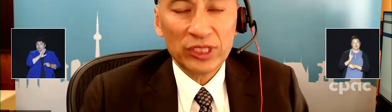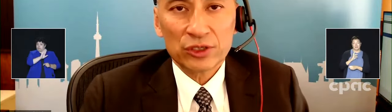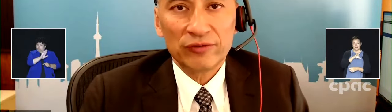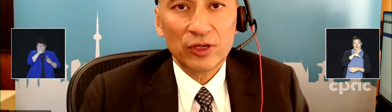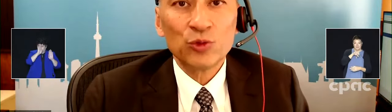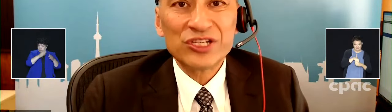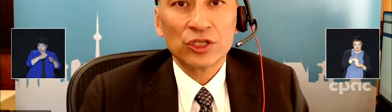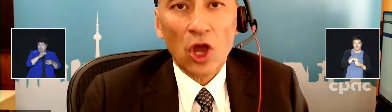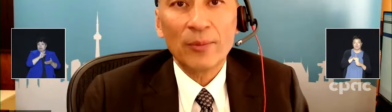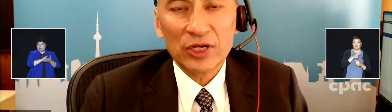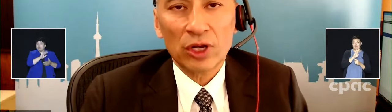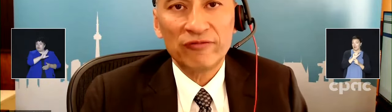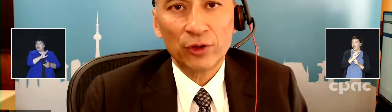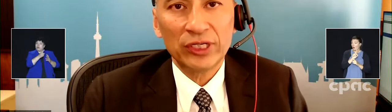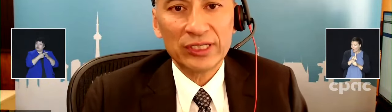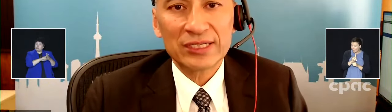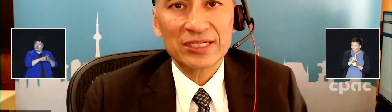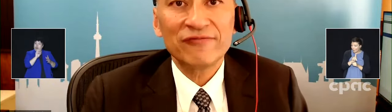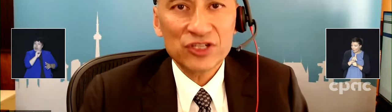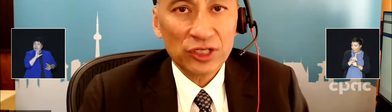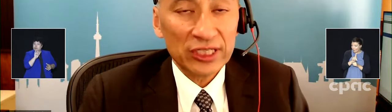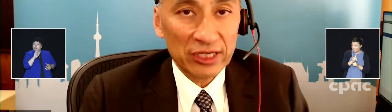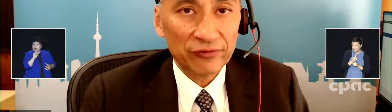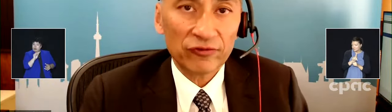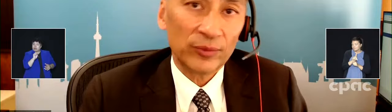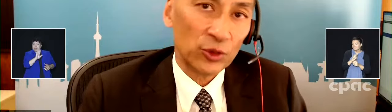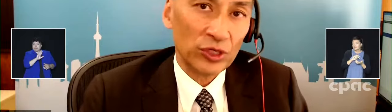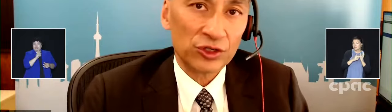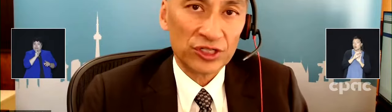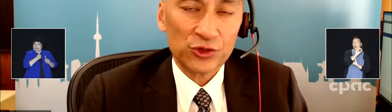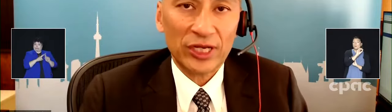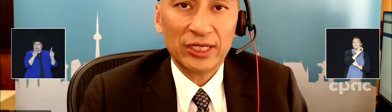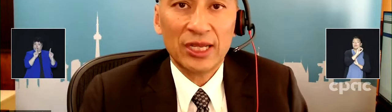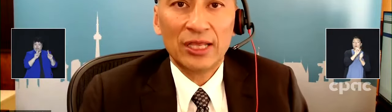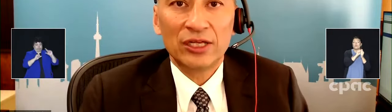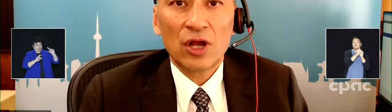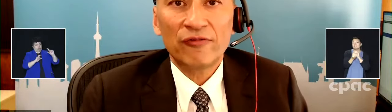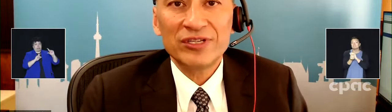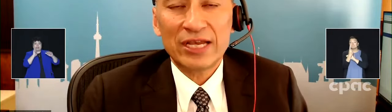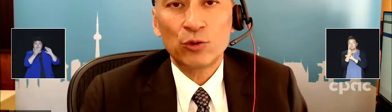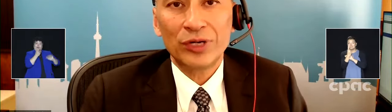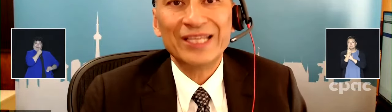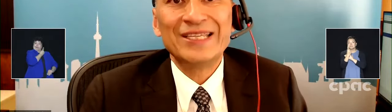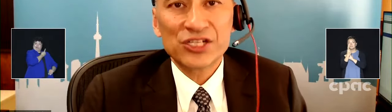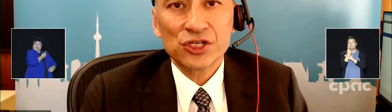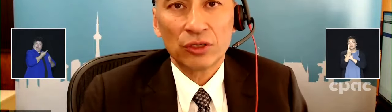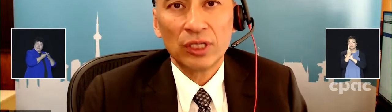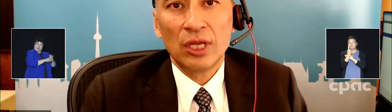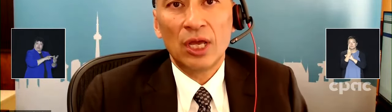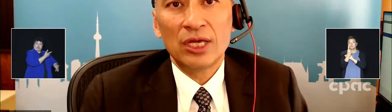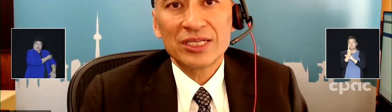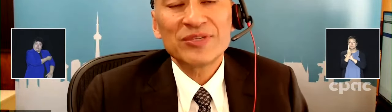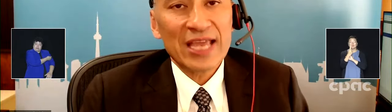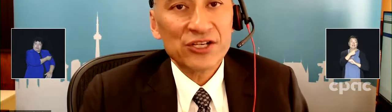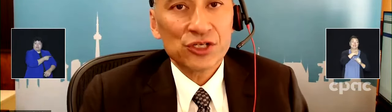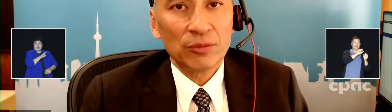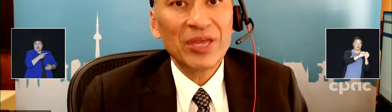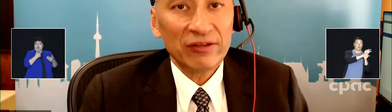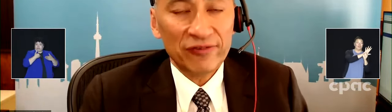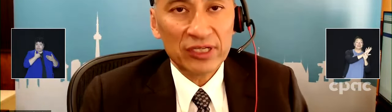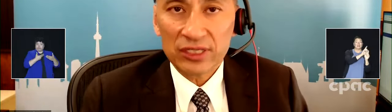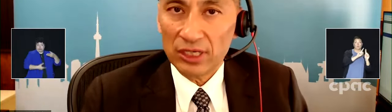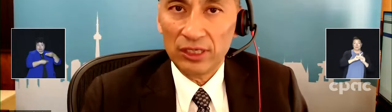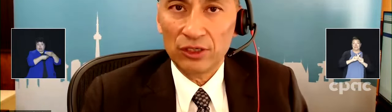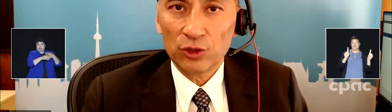the original Omicron variant is sufficiently different from the original strain that offers that, quote, additional substantial benefit